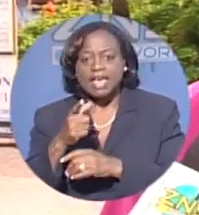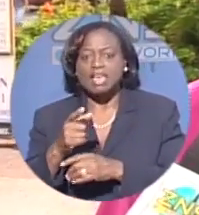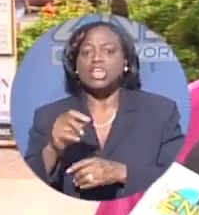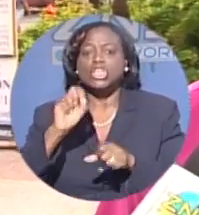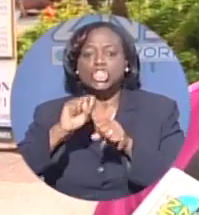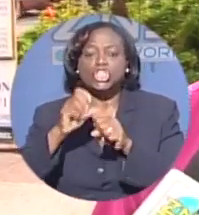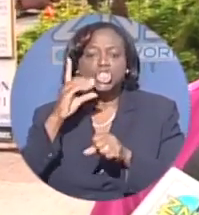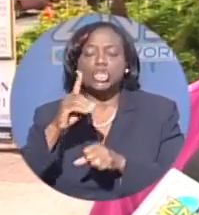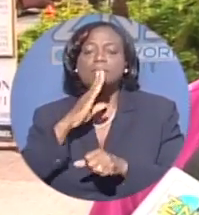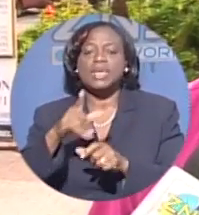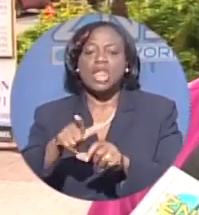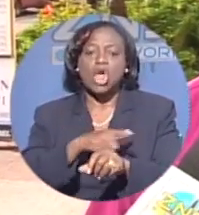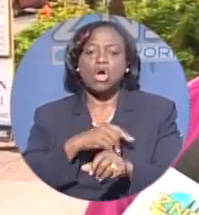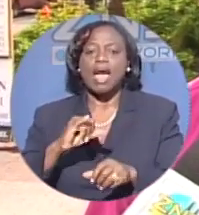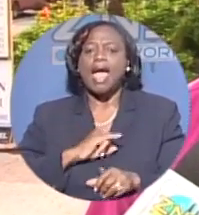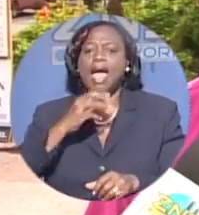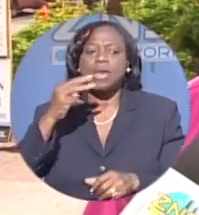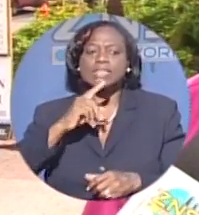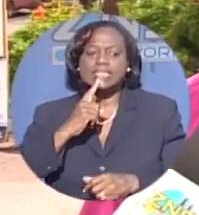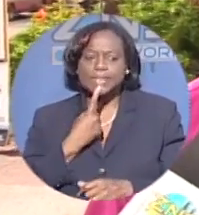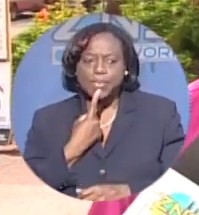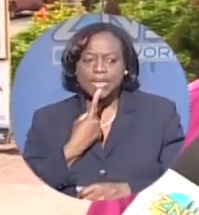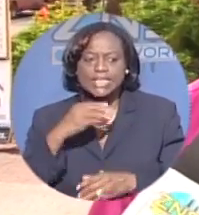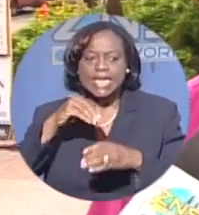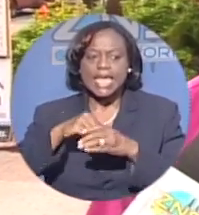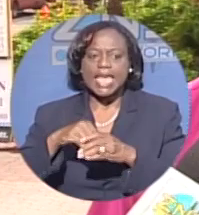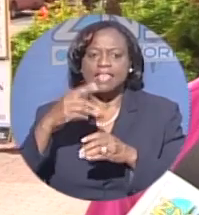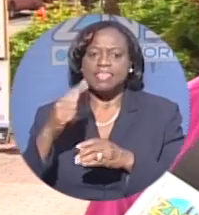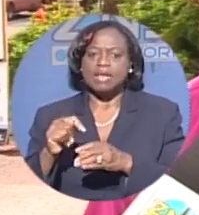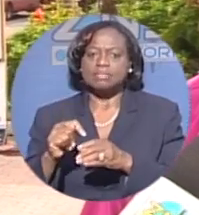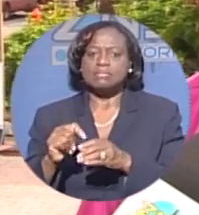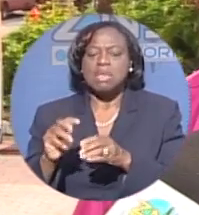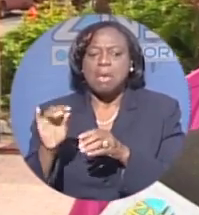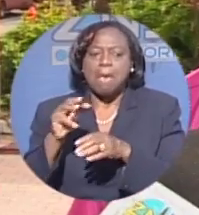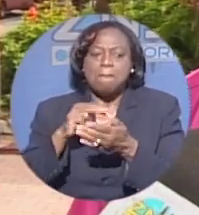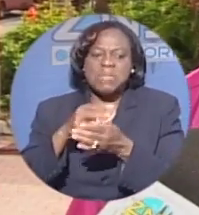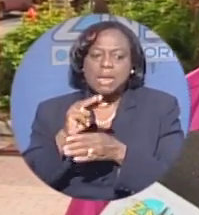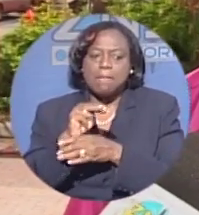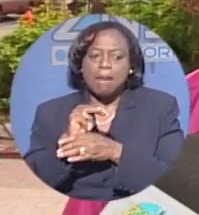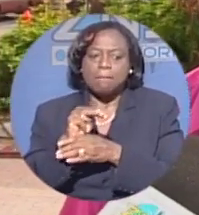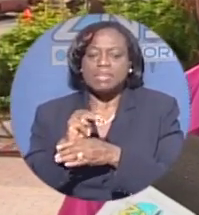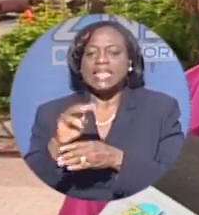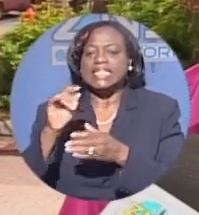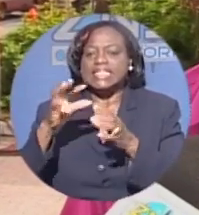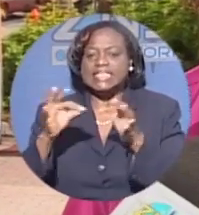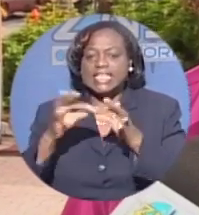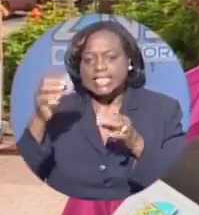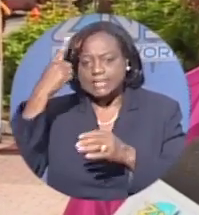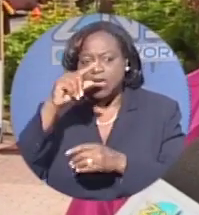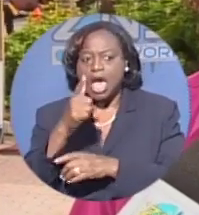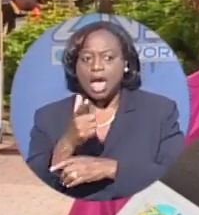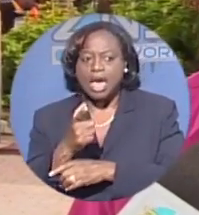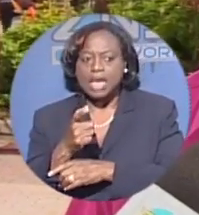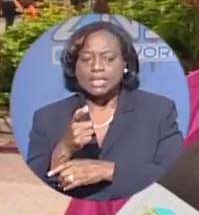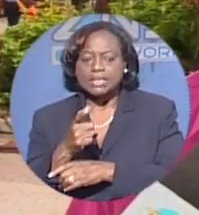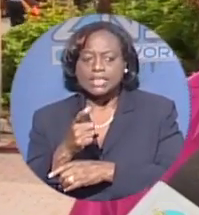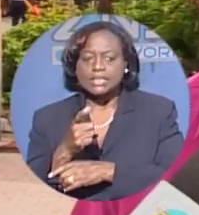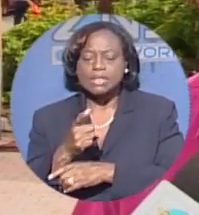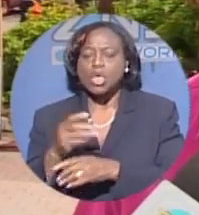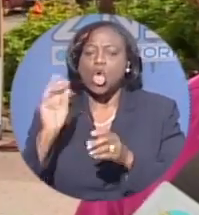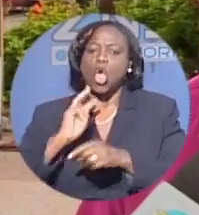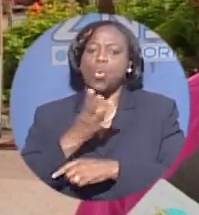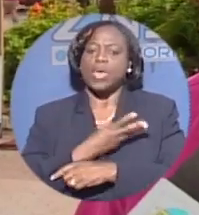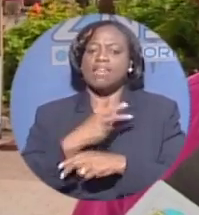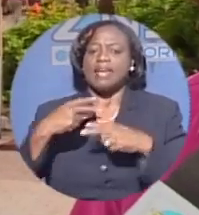disappointed in the minimum sentence for gun possession. We have had many